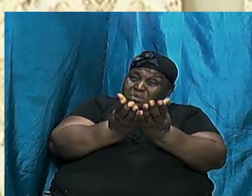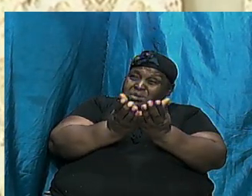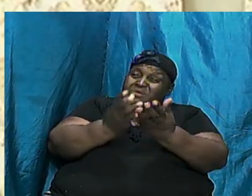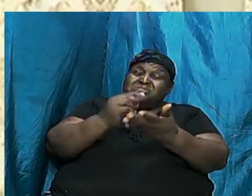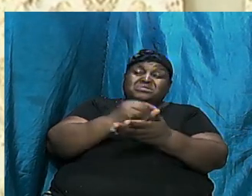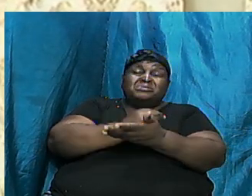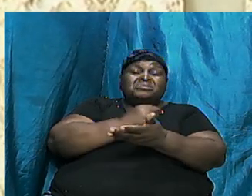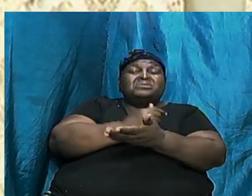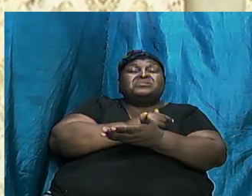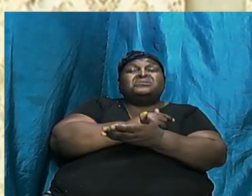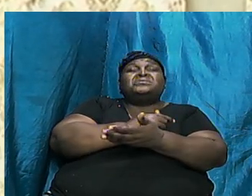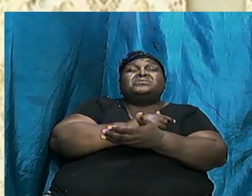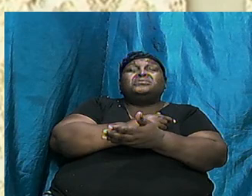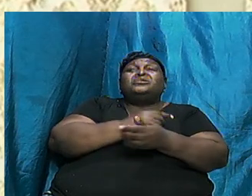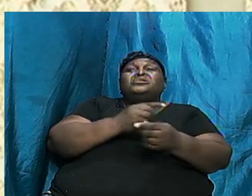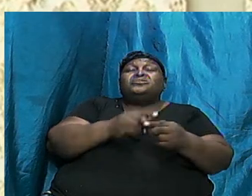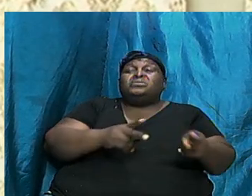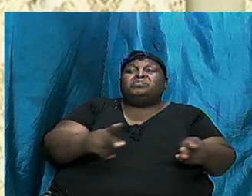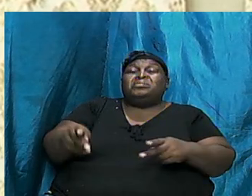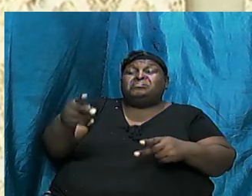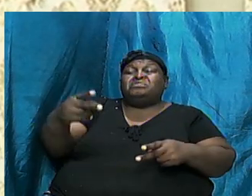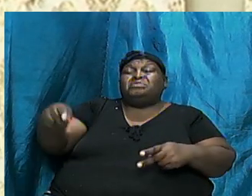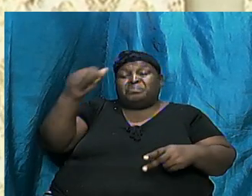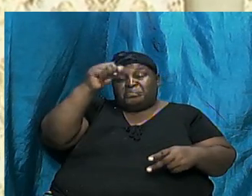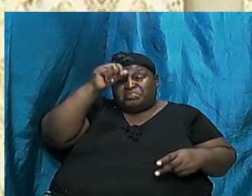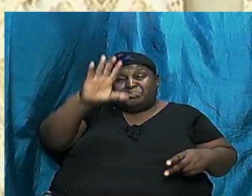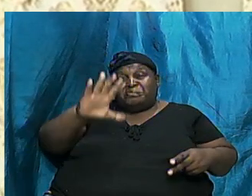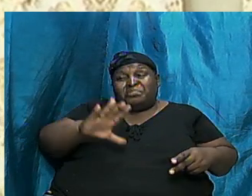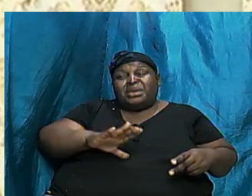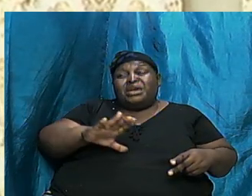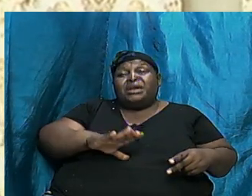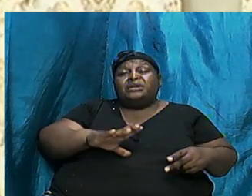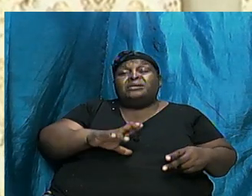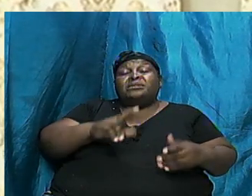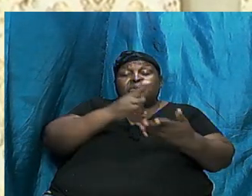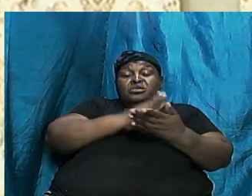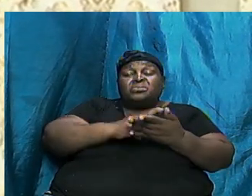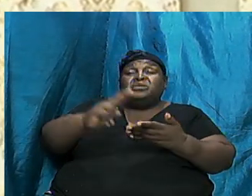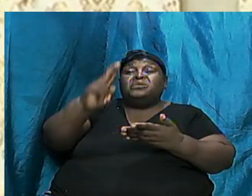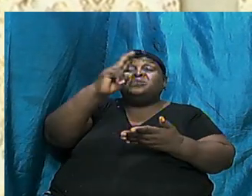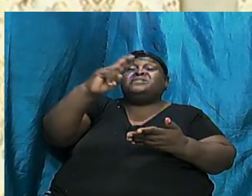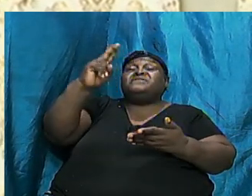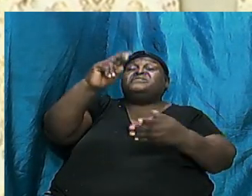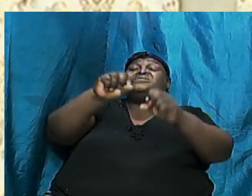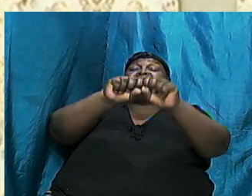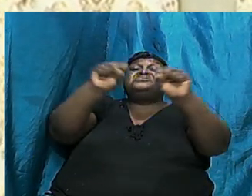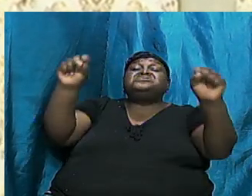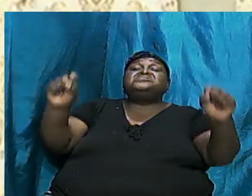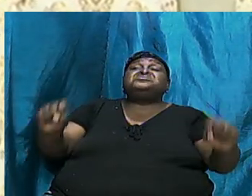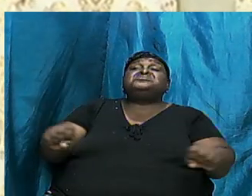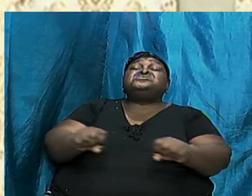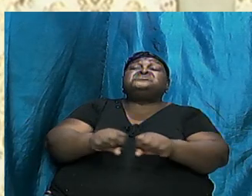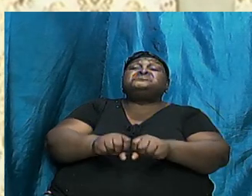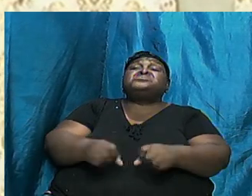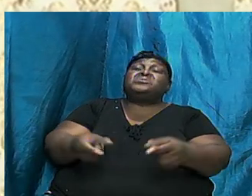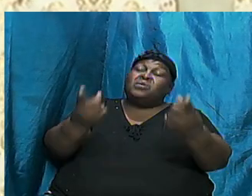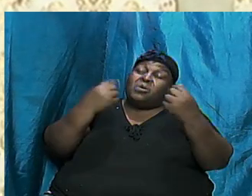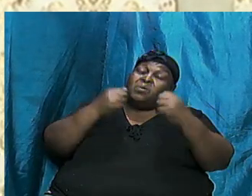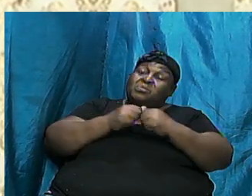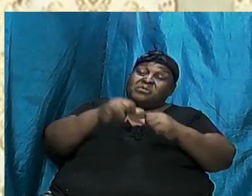into the school system yes the university system to come up with ideas and